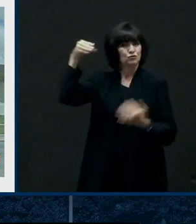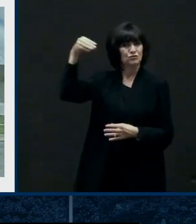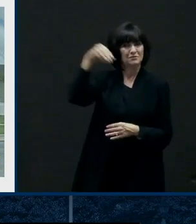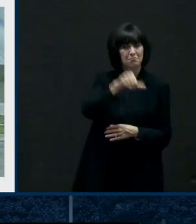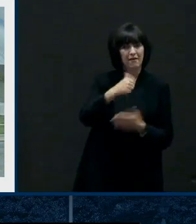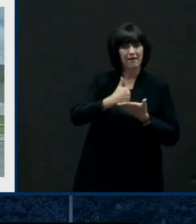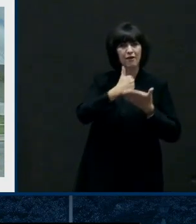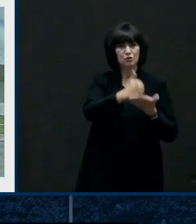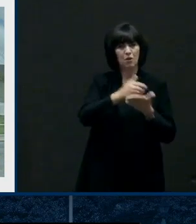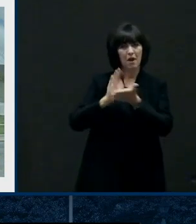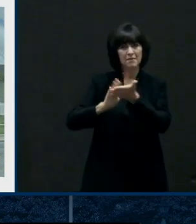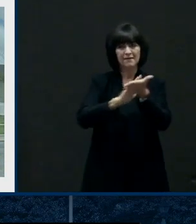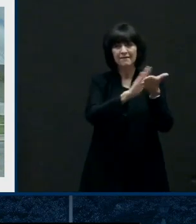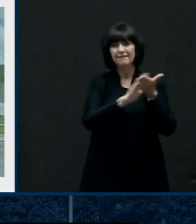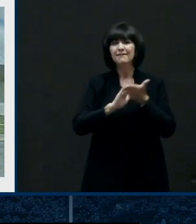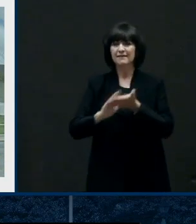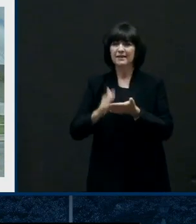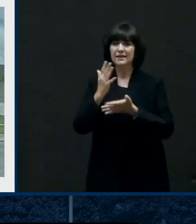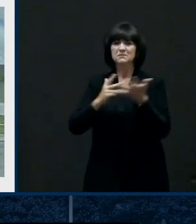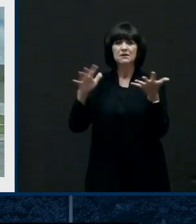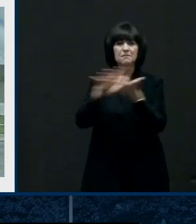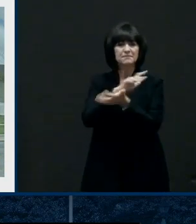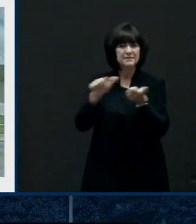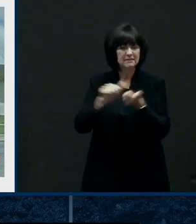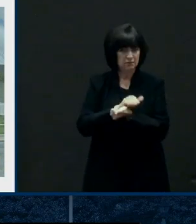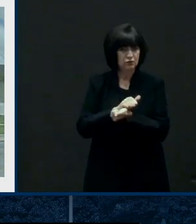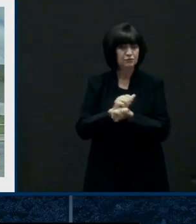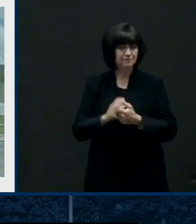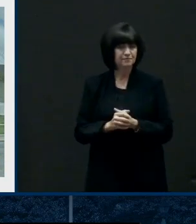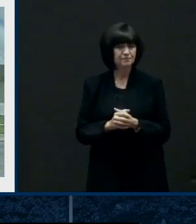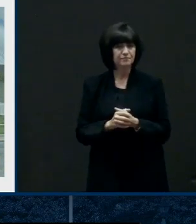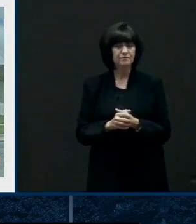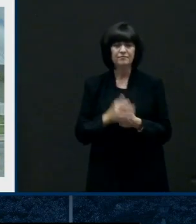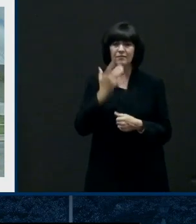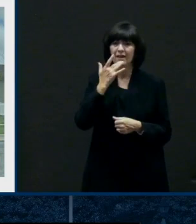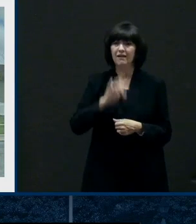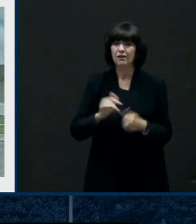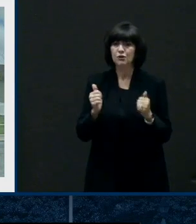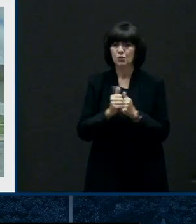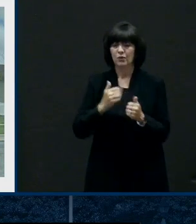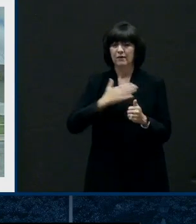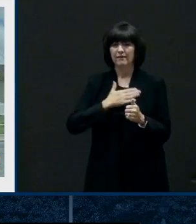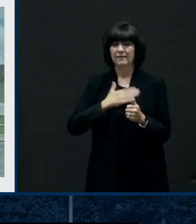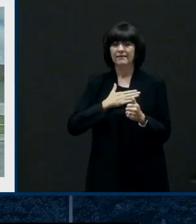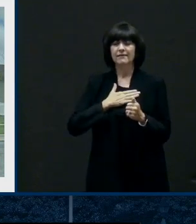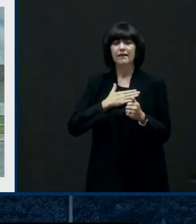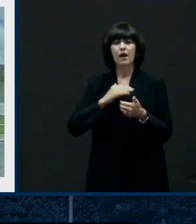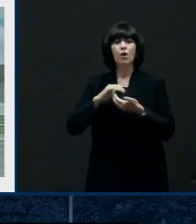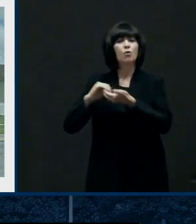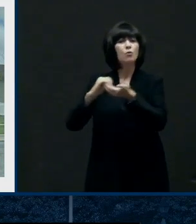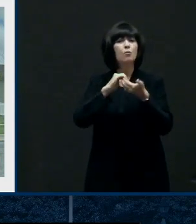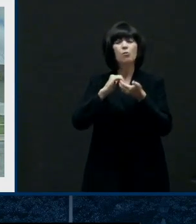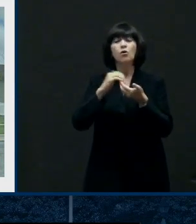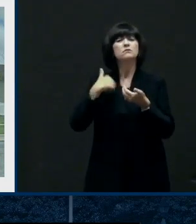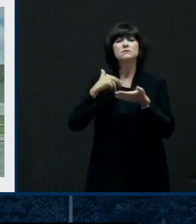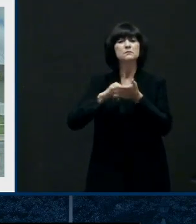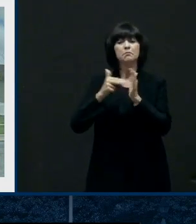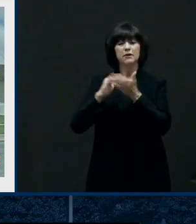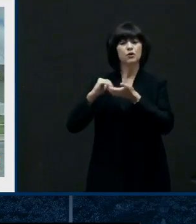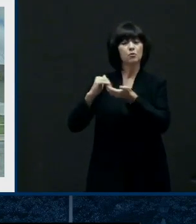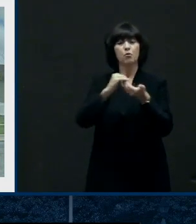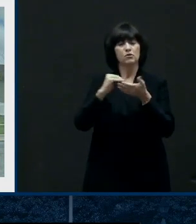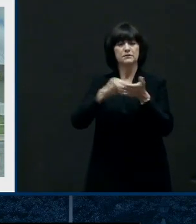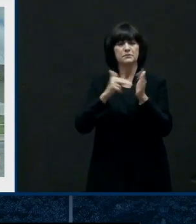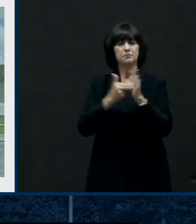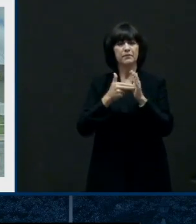assist with that. Luckily, with our partners, and when I say partners, I'm talking about the power companies who